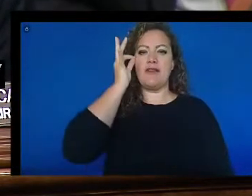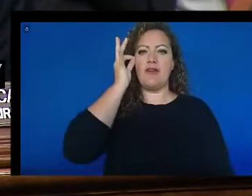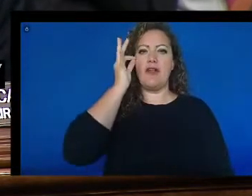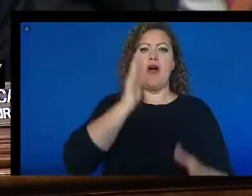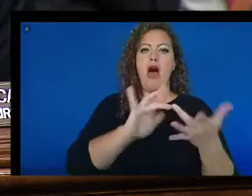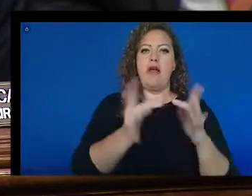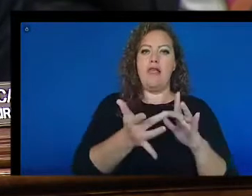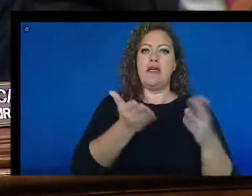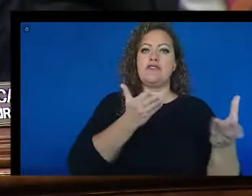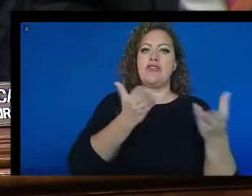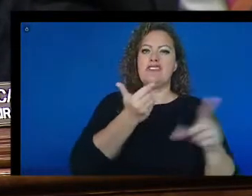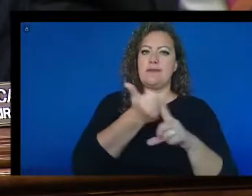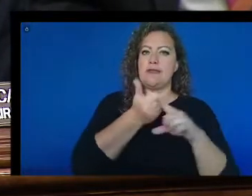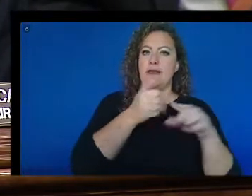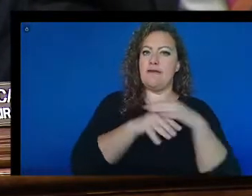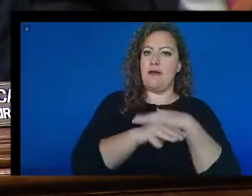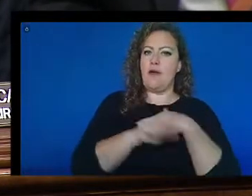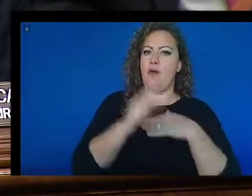accessible?